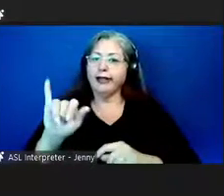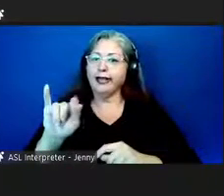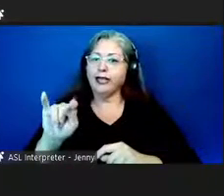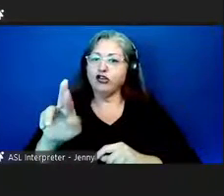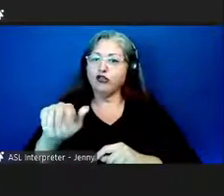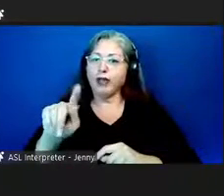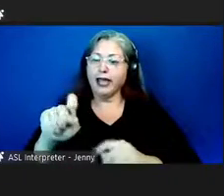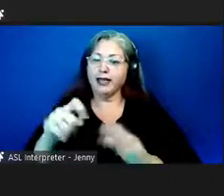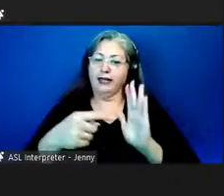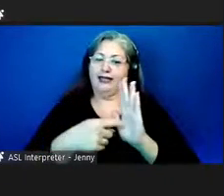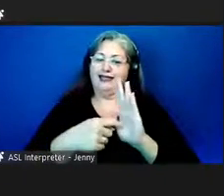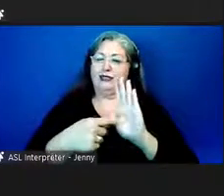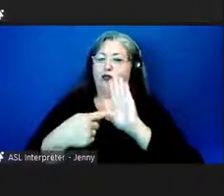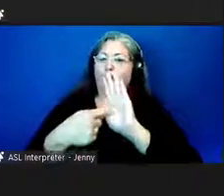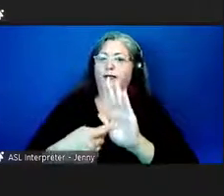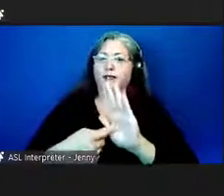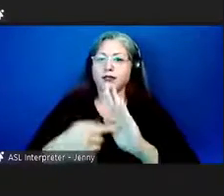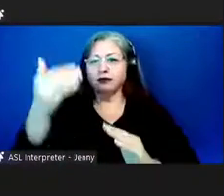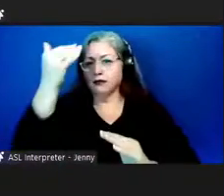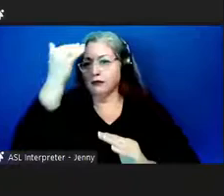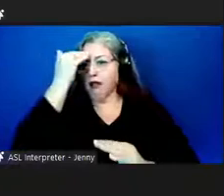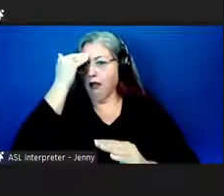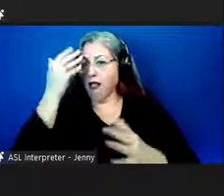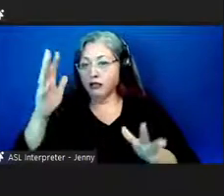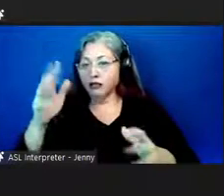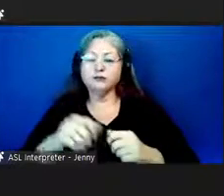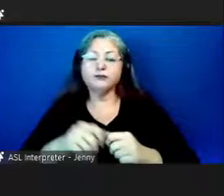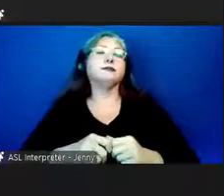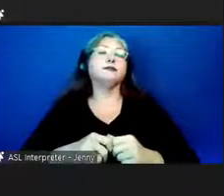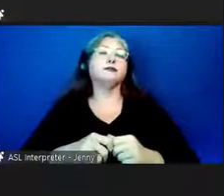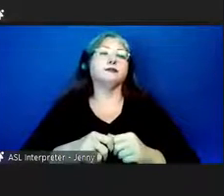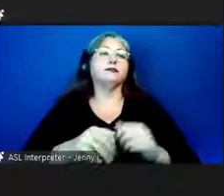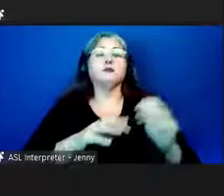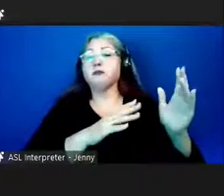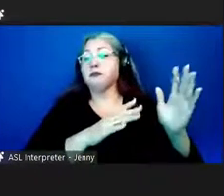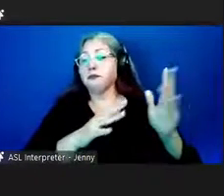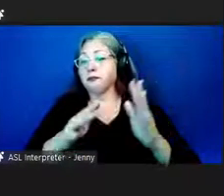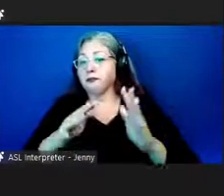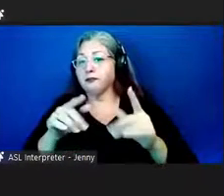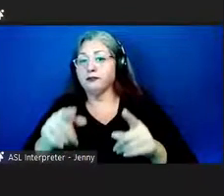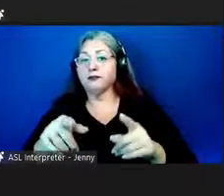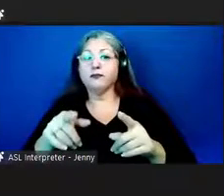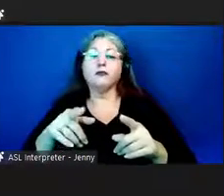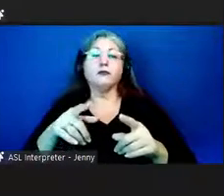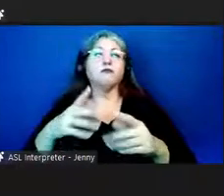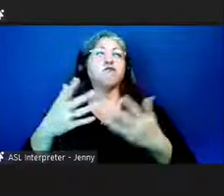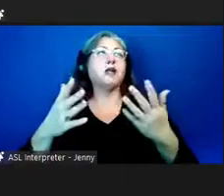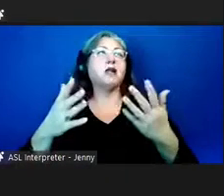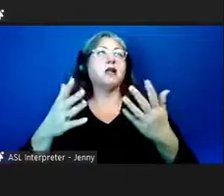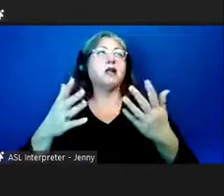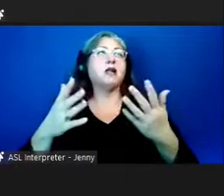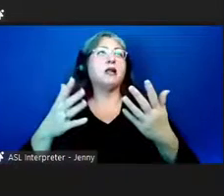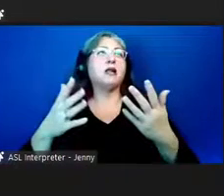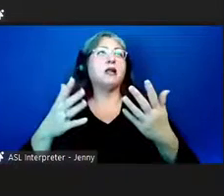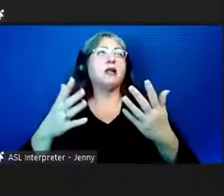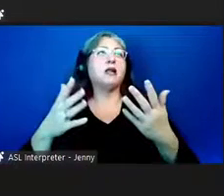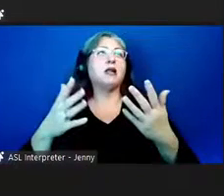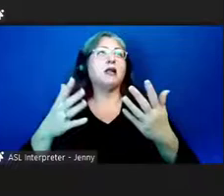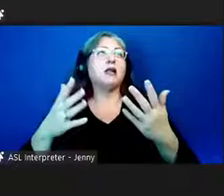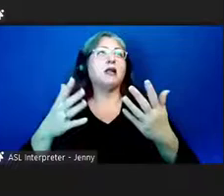so by the time of about 1820